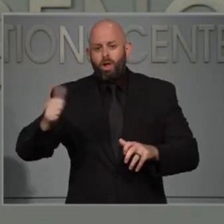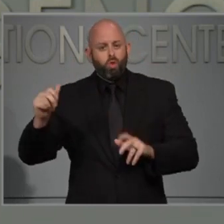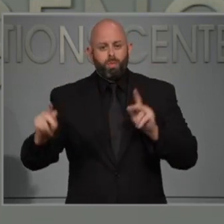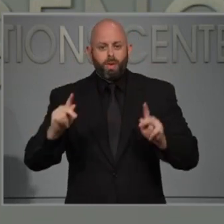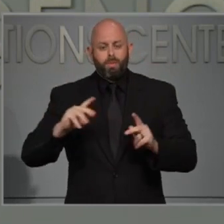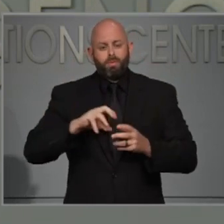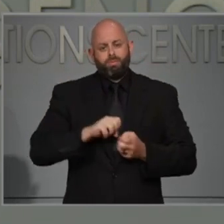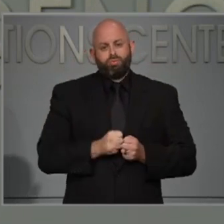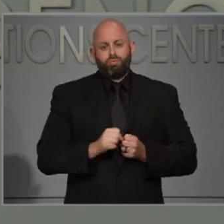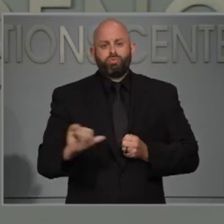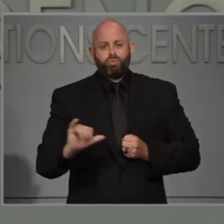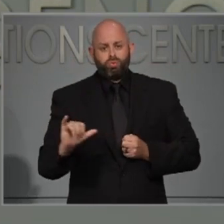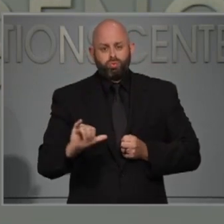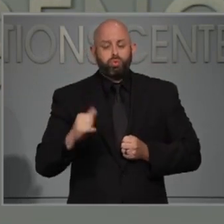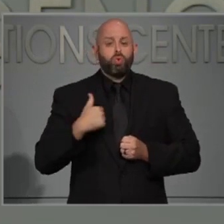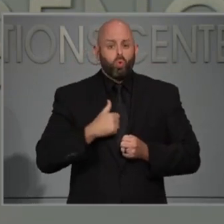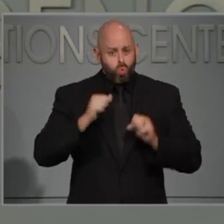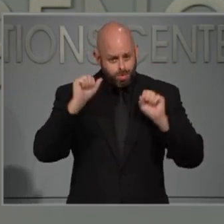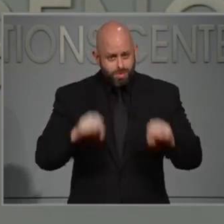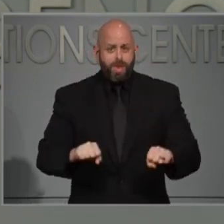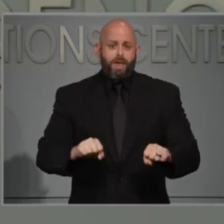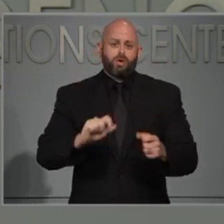and we have the power to change it. Thanks.